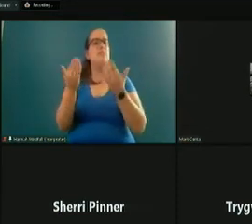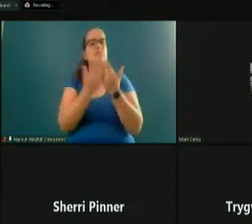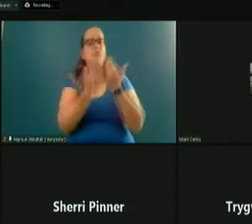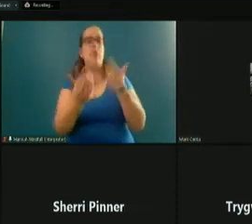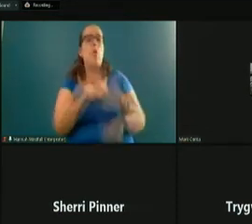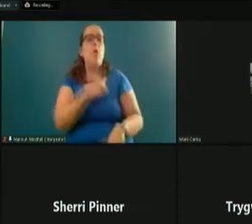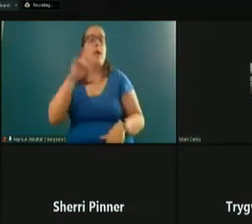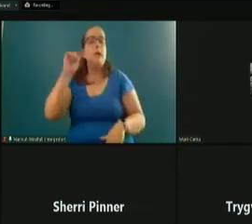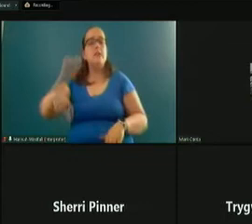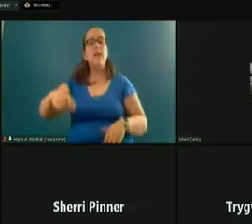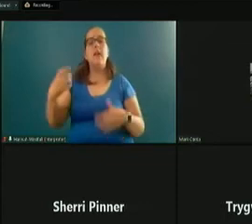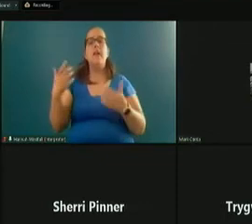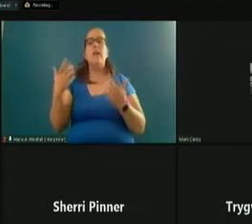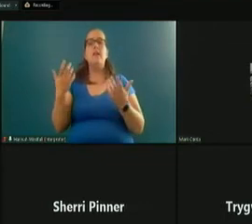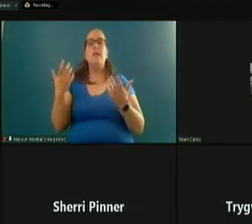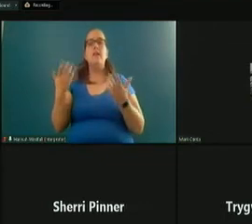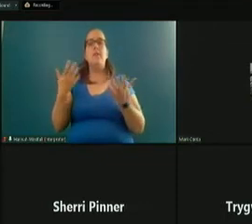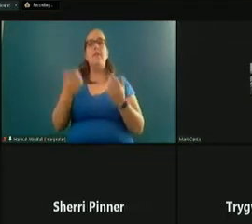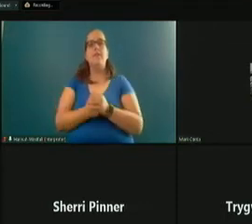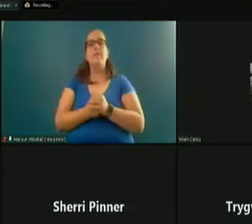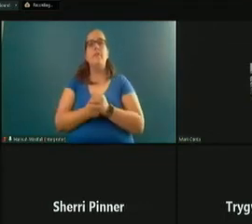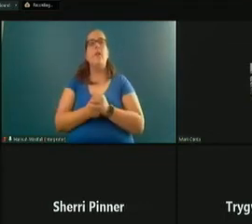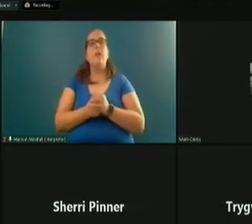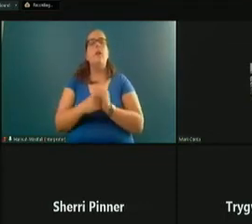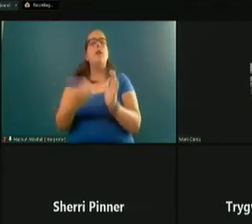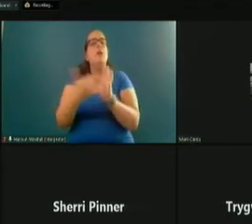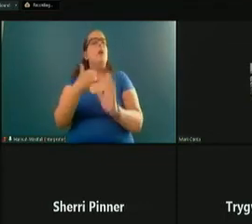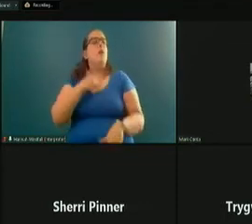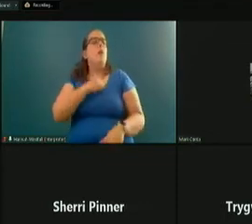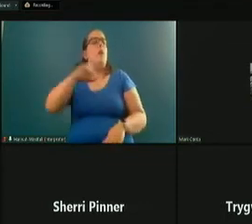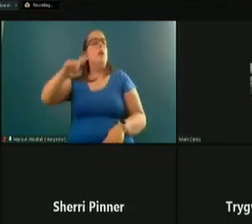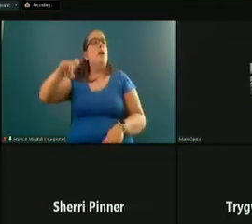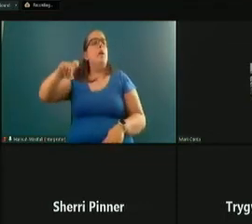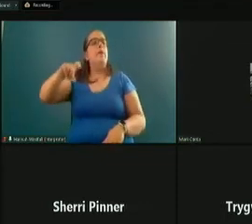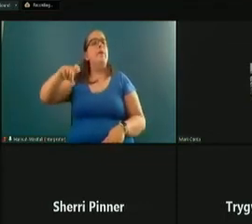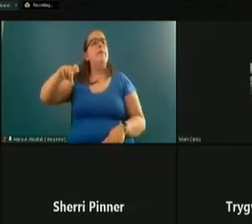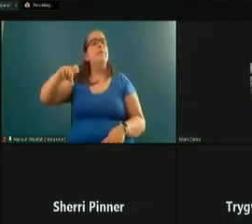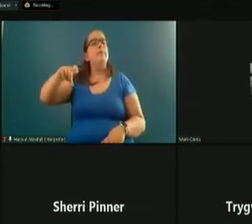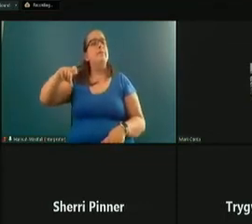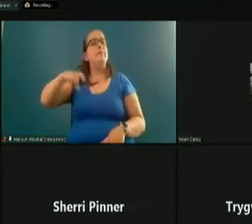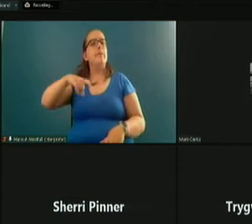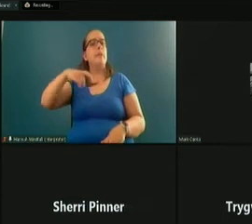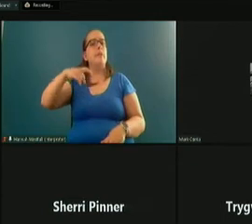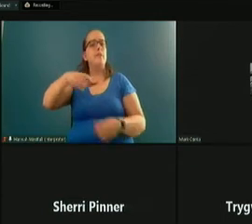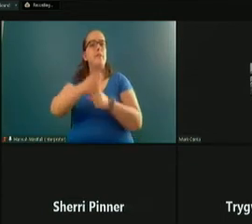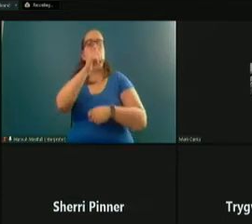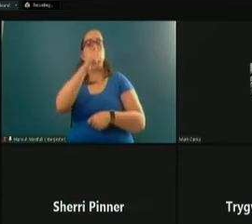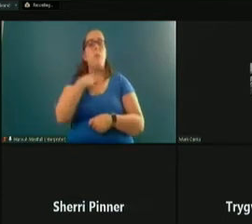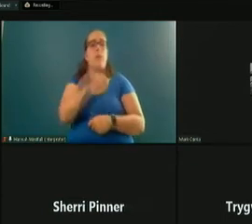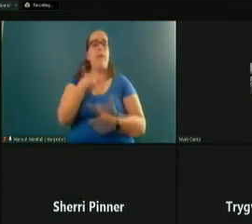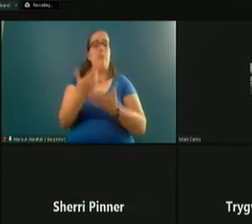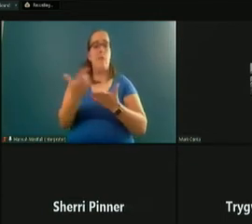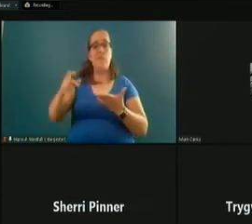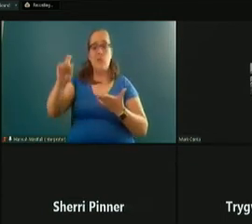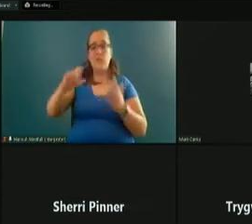be, again, we have to make sure that we have the resources necessary to provide the services